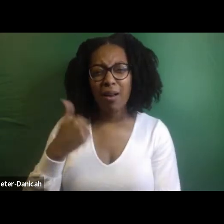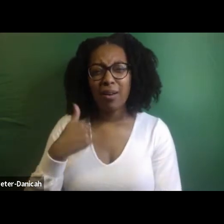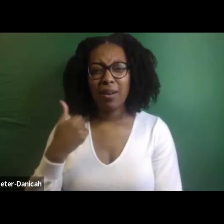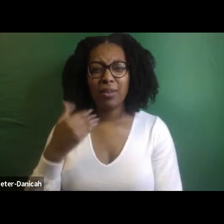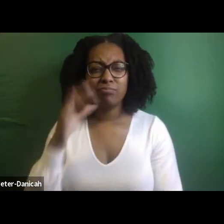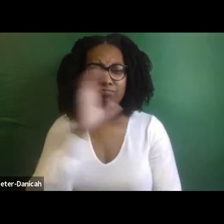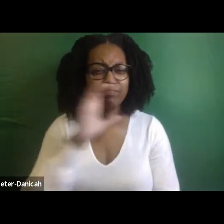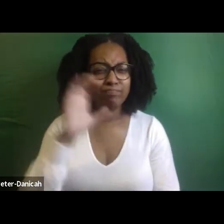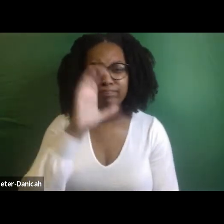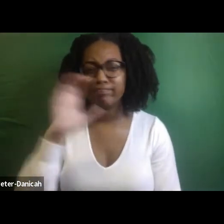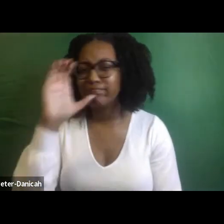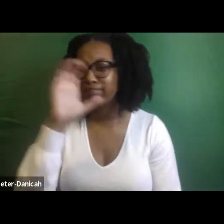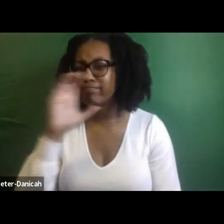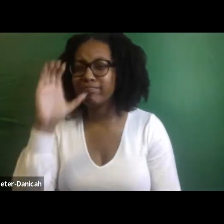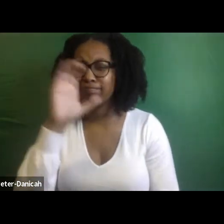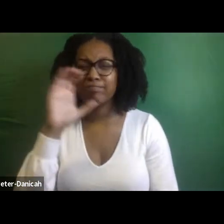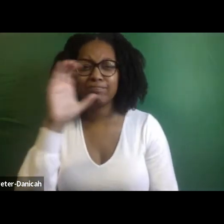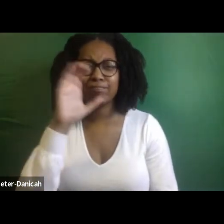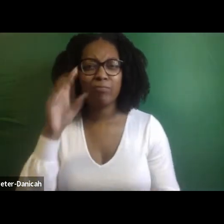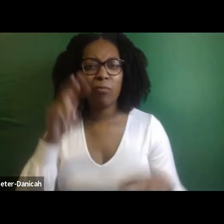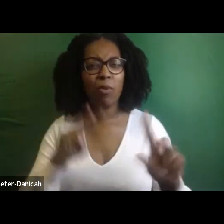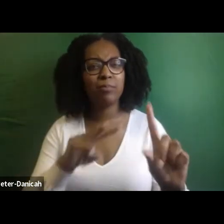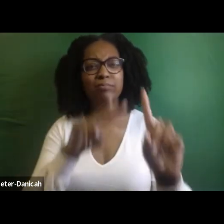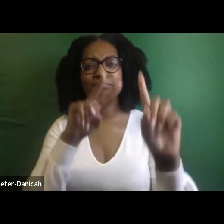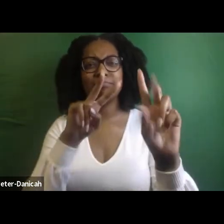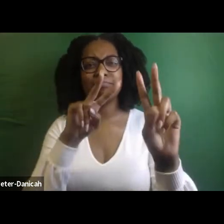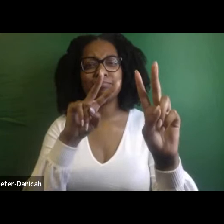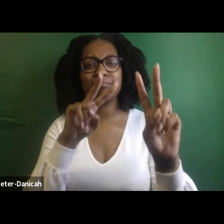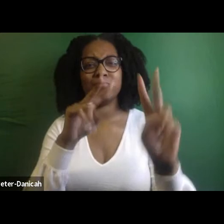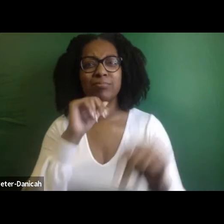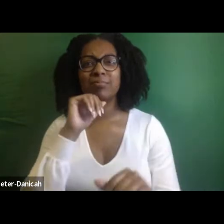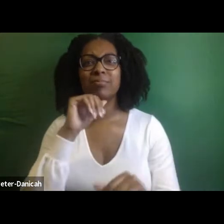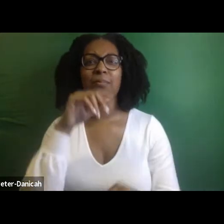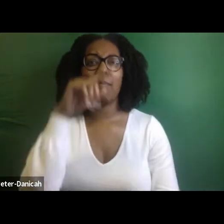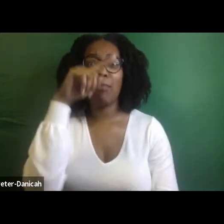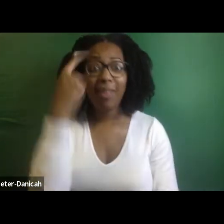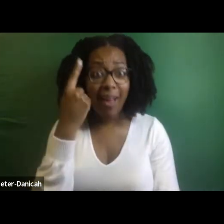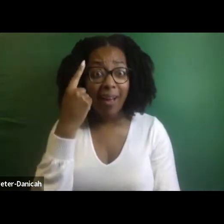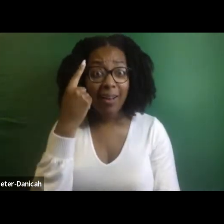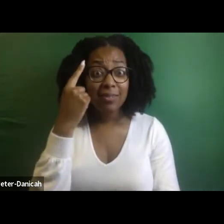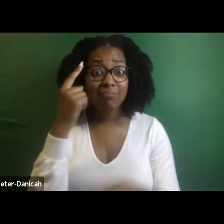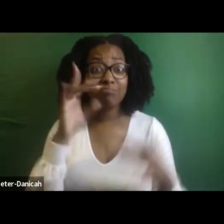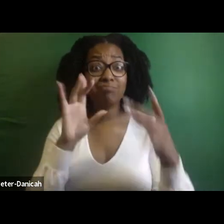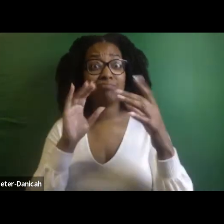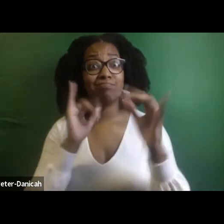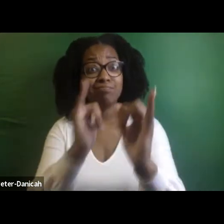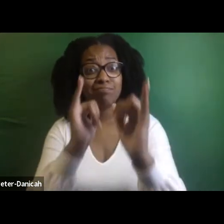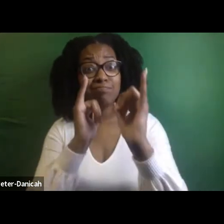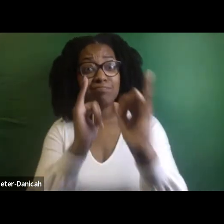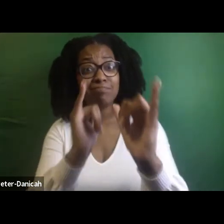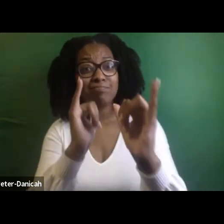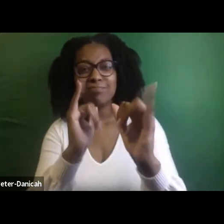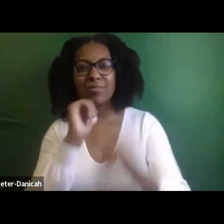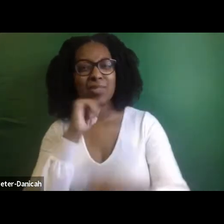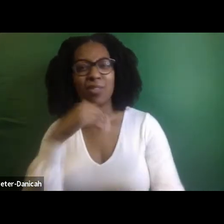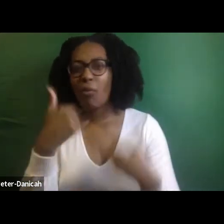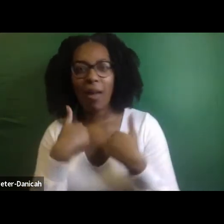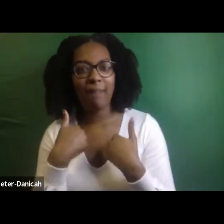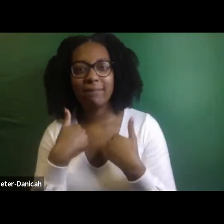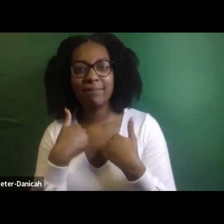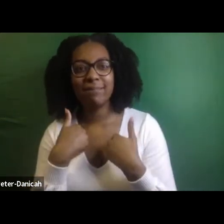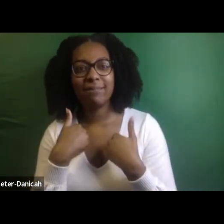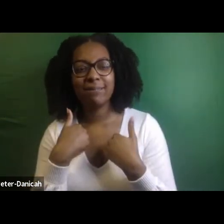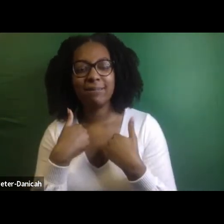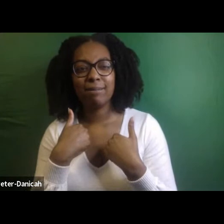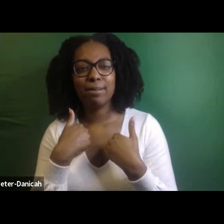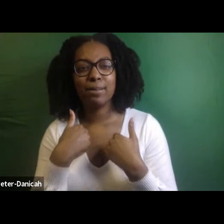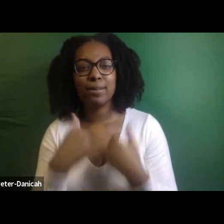neighborhood where we didn't really have any dance companies that I could look to or dance artists that